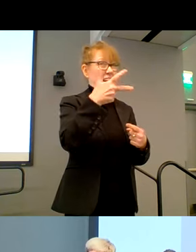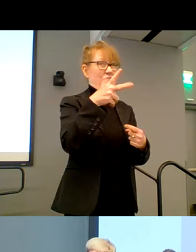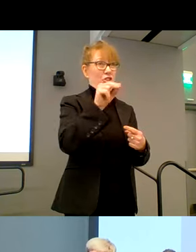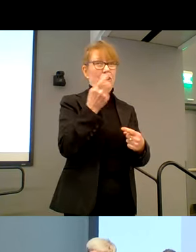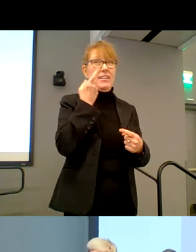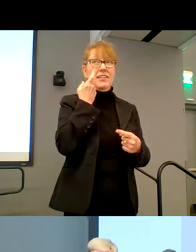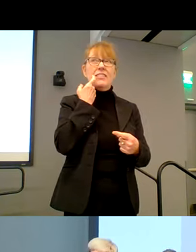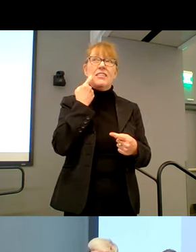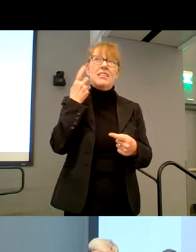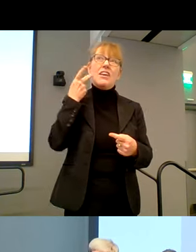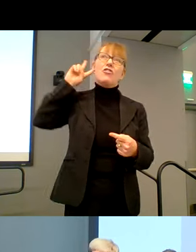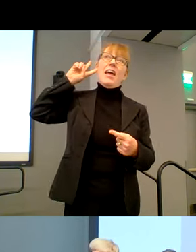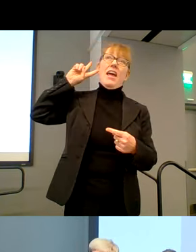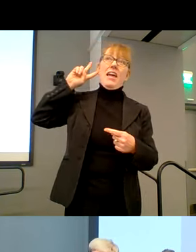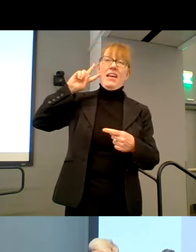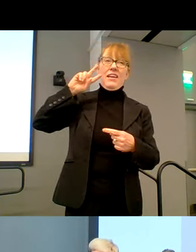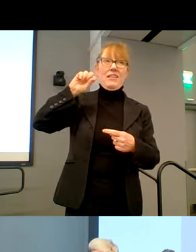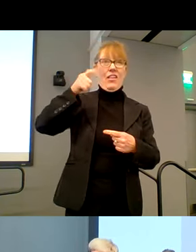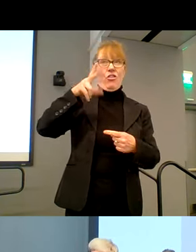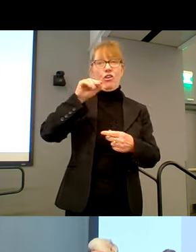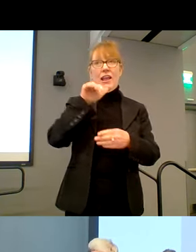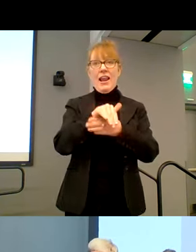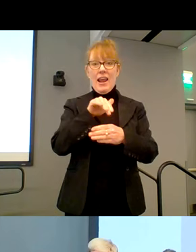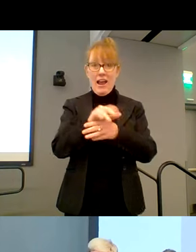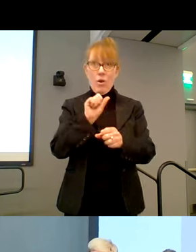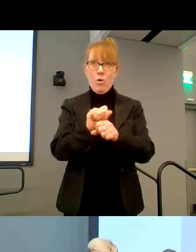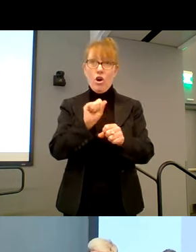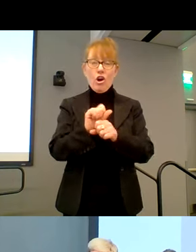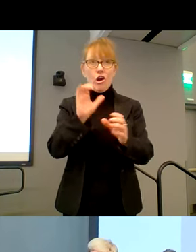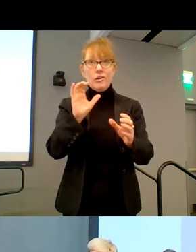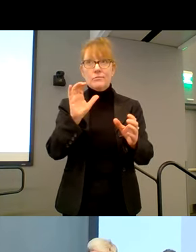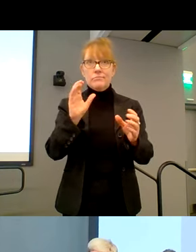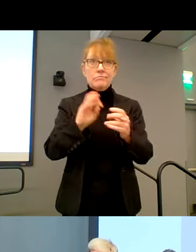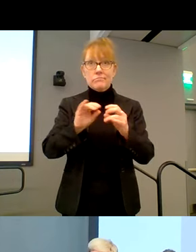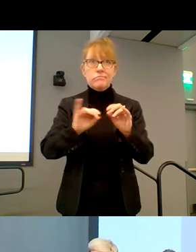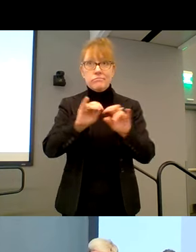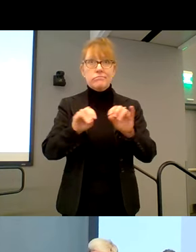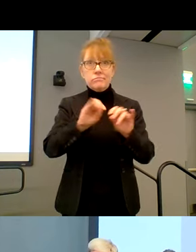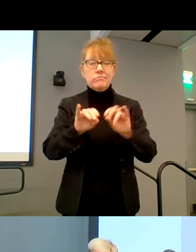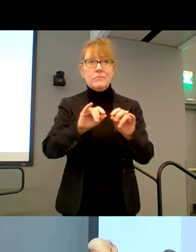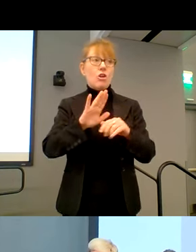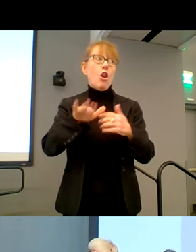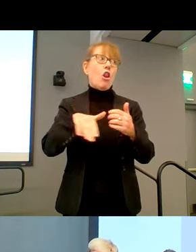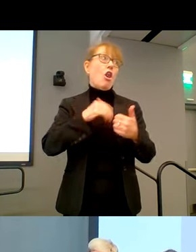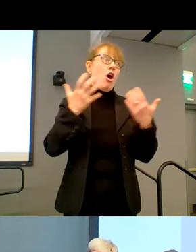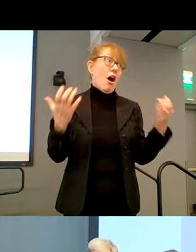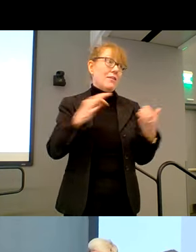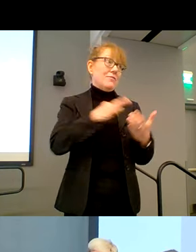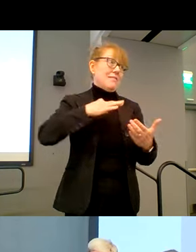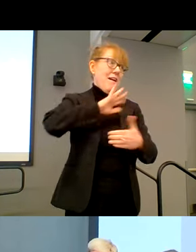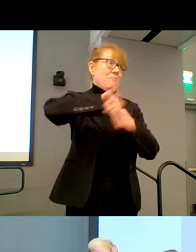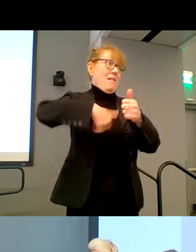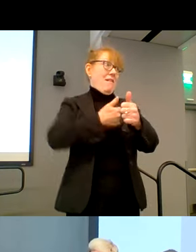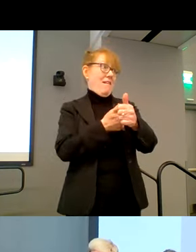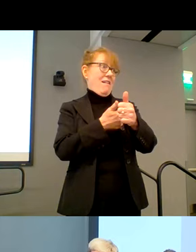other night. There's been a lot of work done behind the scenes for this successful event. I hope everyone enjoyed it.